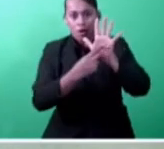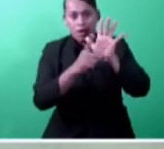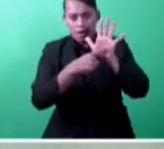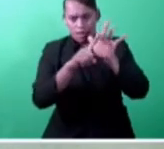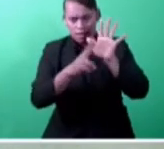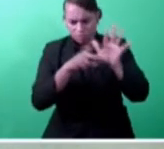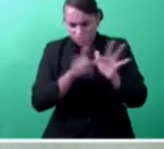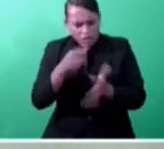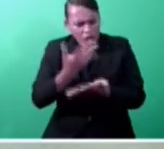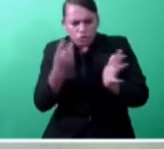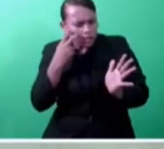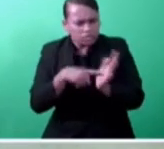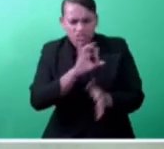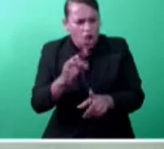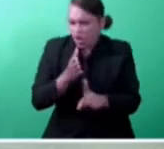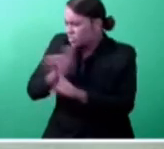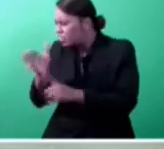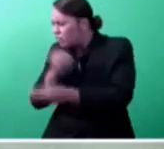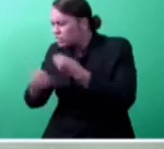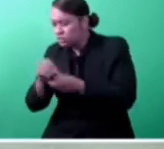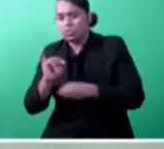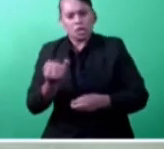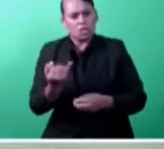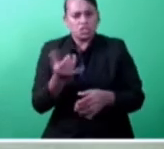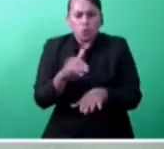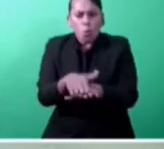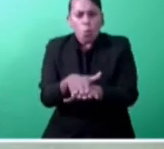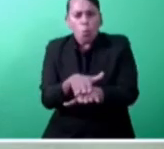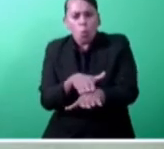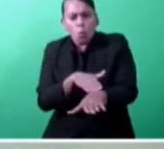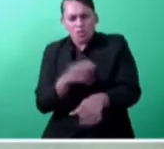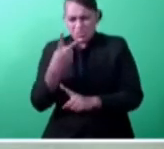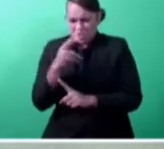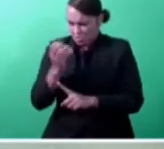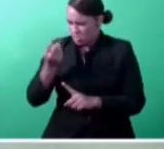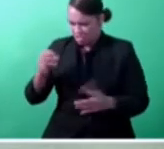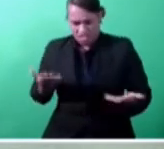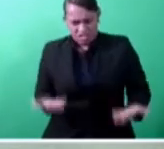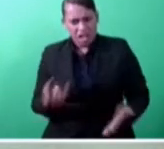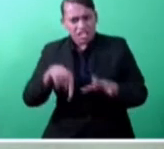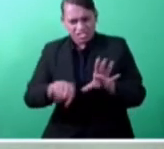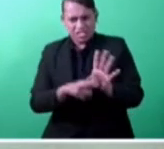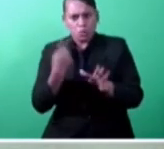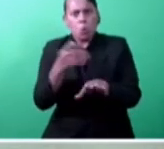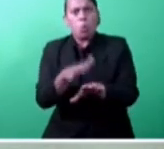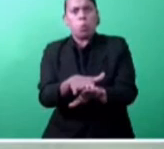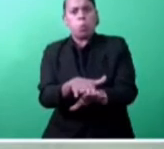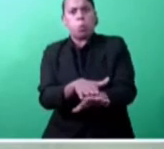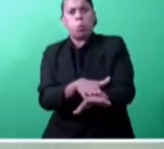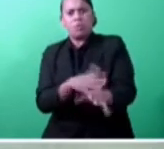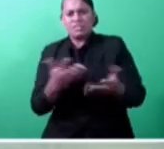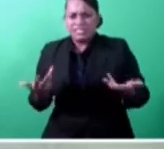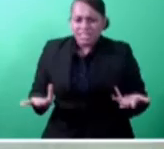Fiji's doing business ranking slipped in the 2020 ease of doing business report. This has happened because